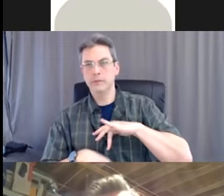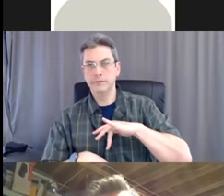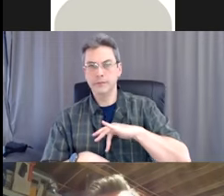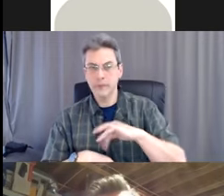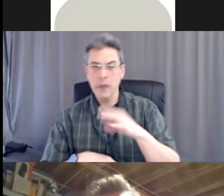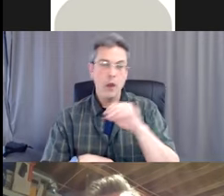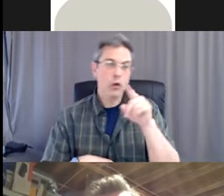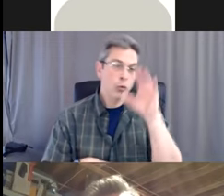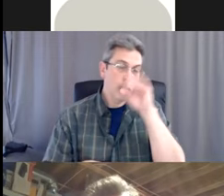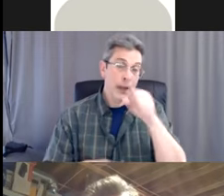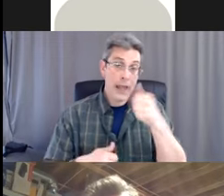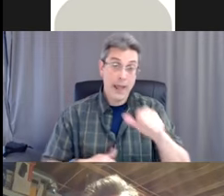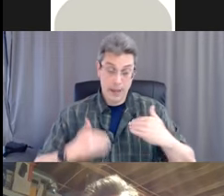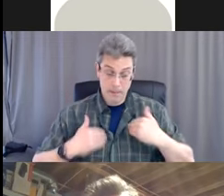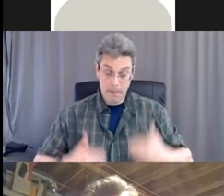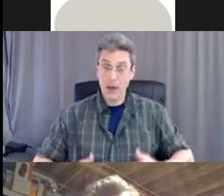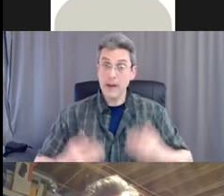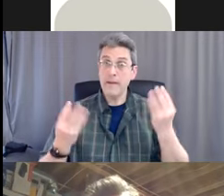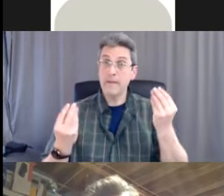fluid is potentially infectious.